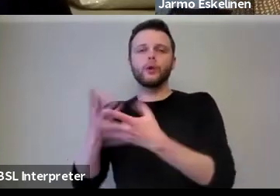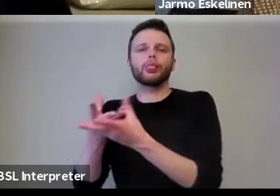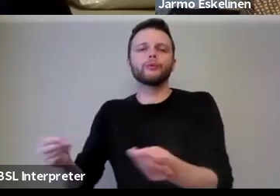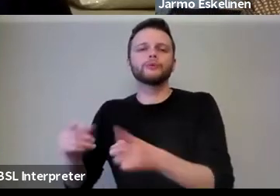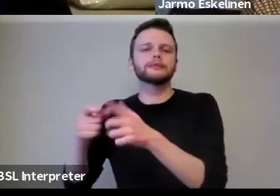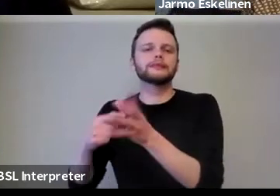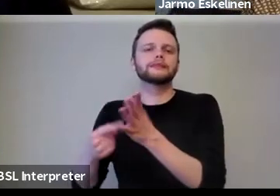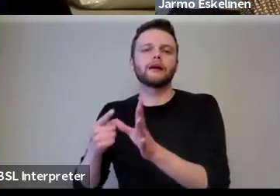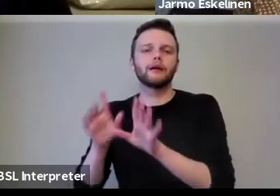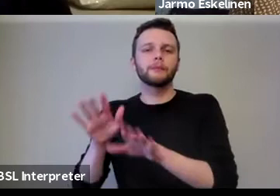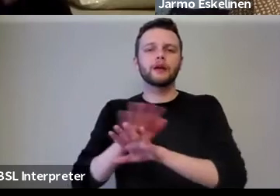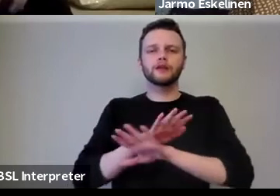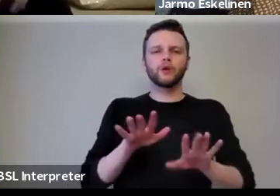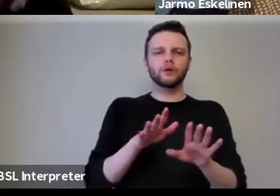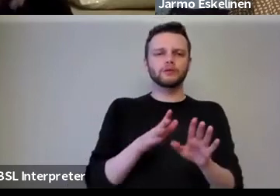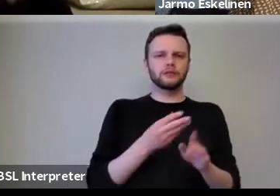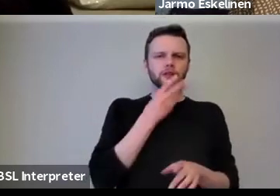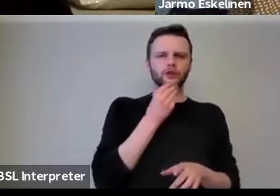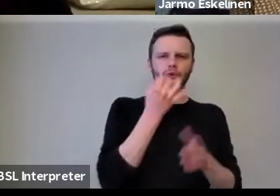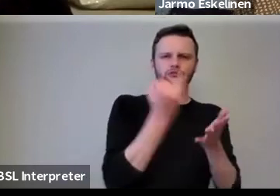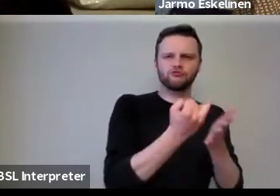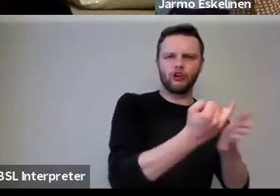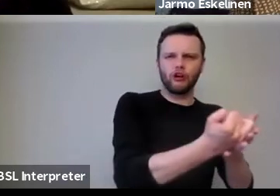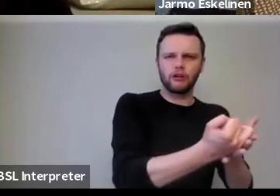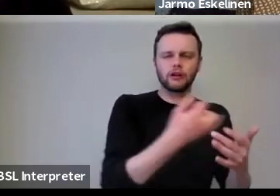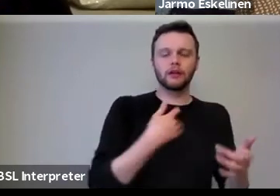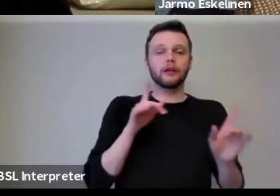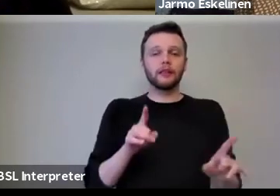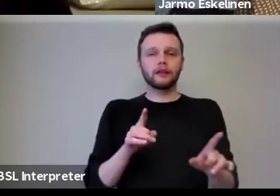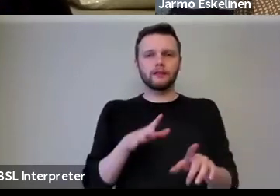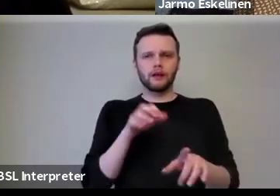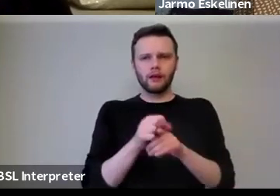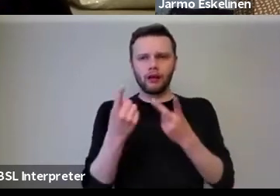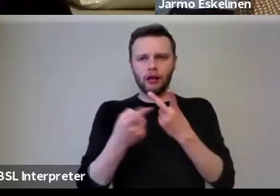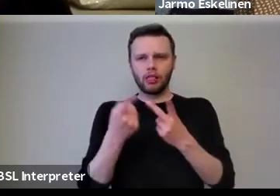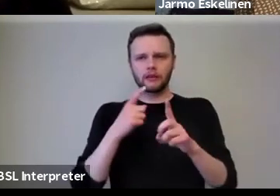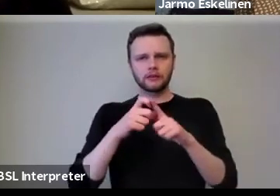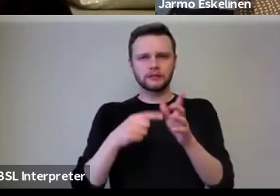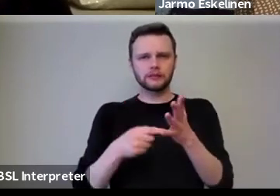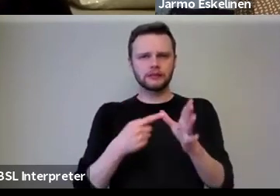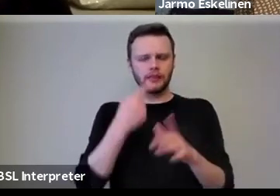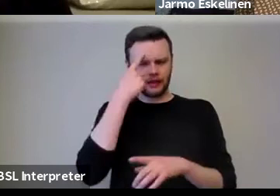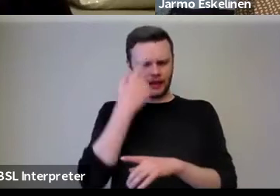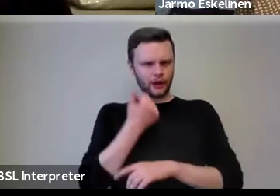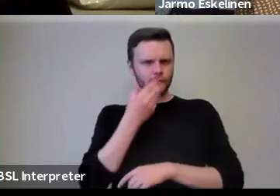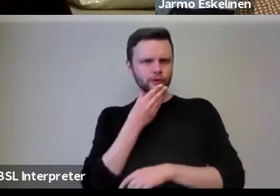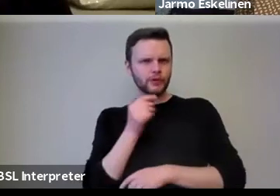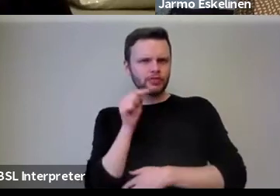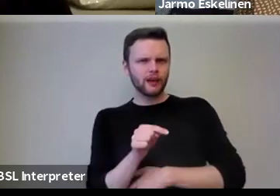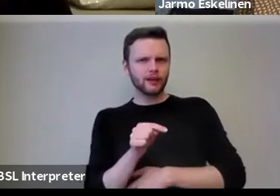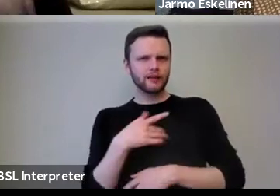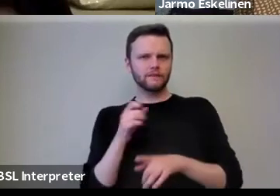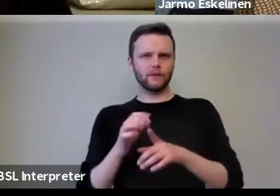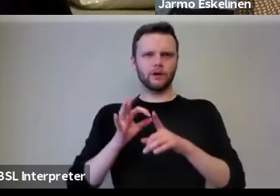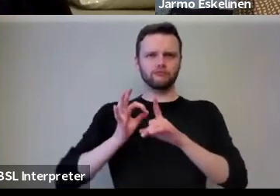same time not misusing the data. And then when we do have the data, the quick question is how do we use it for the